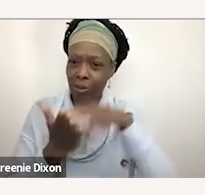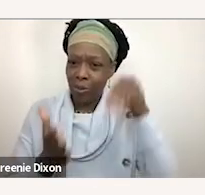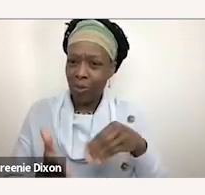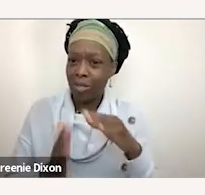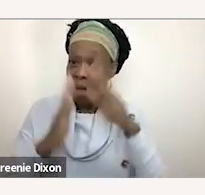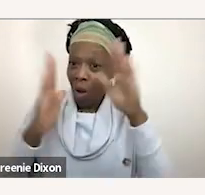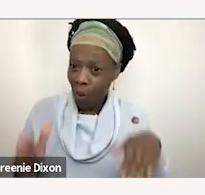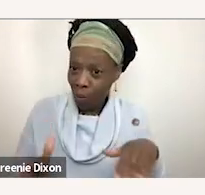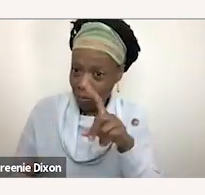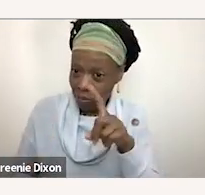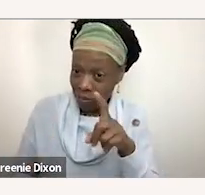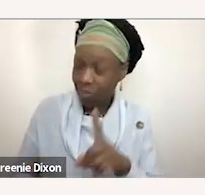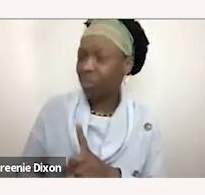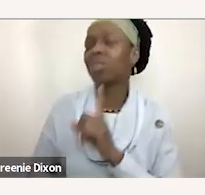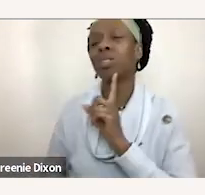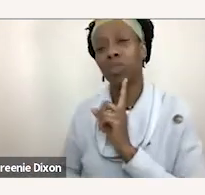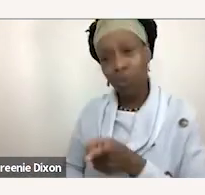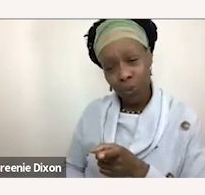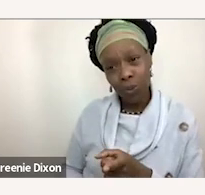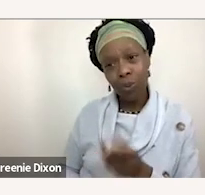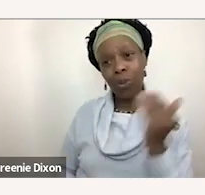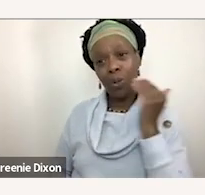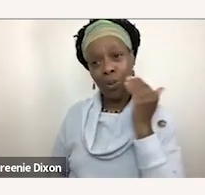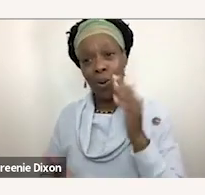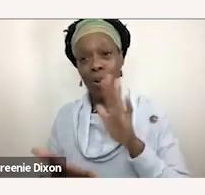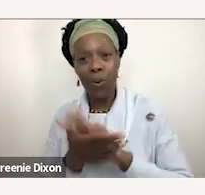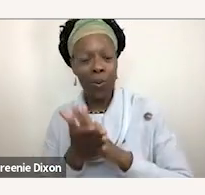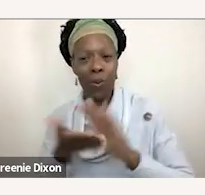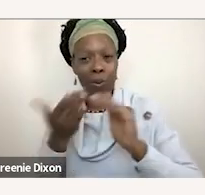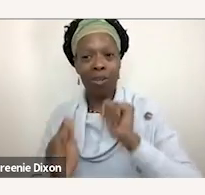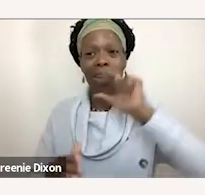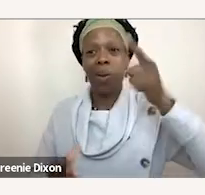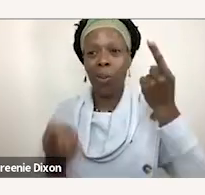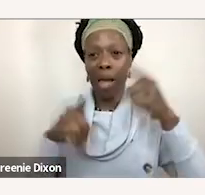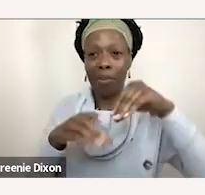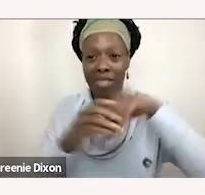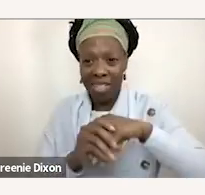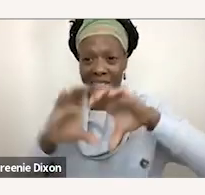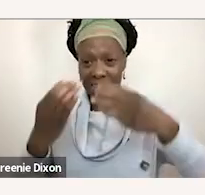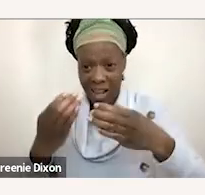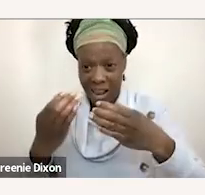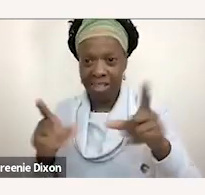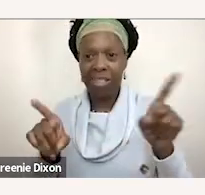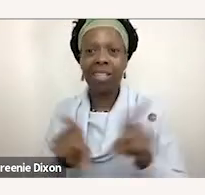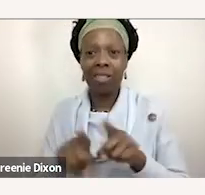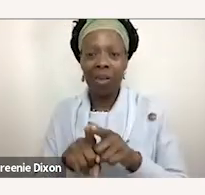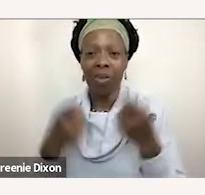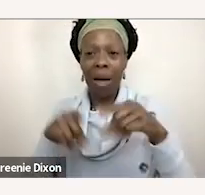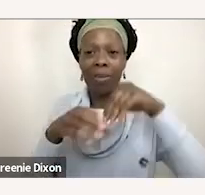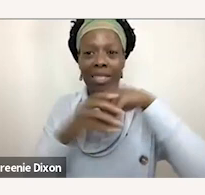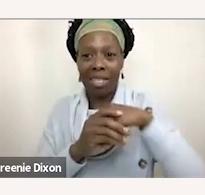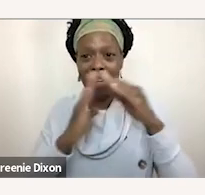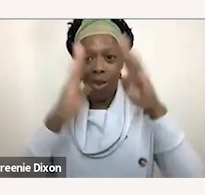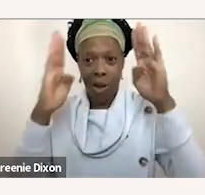you know as we know school communities are not just what's happening in the classroom and not just what's happening in the school you know the home